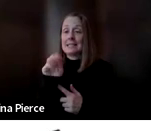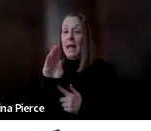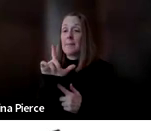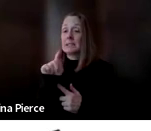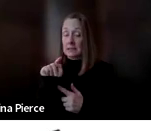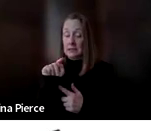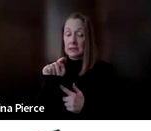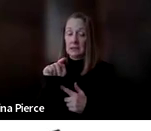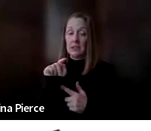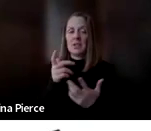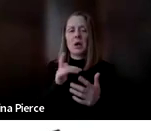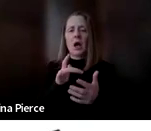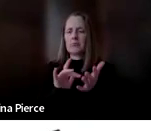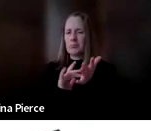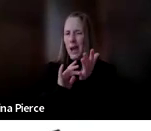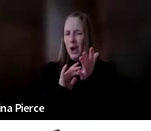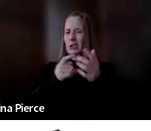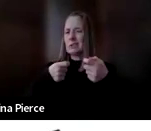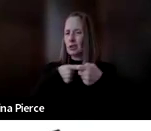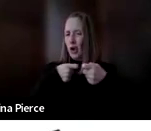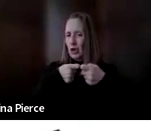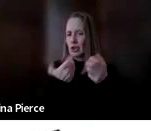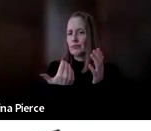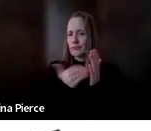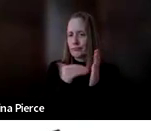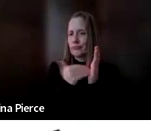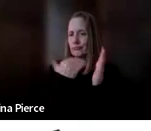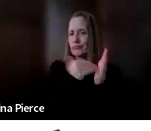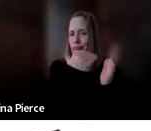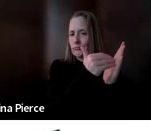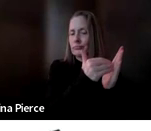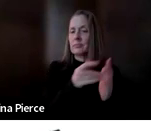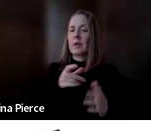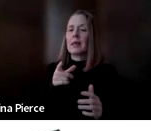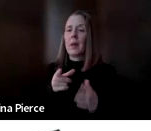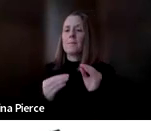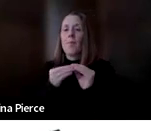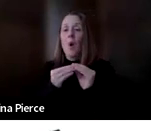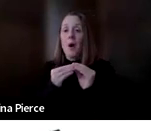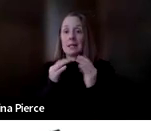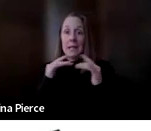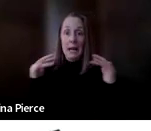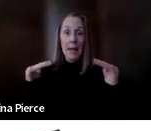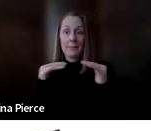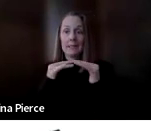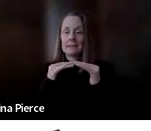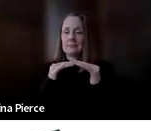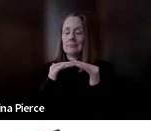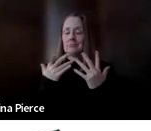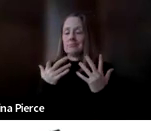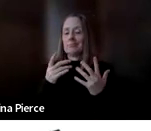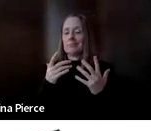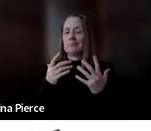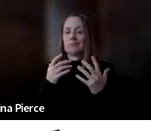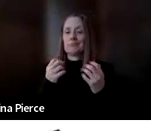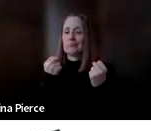rechargeable batteries. And these systems are great because they can offer a more dynamic display, meaning that there are several layers